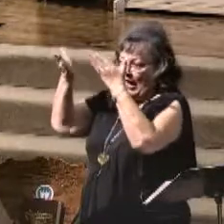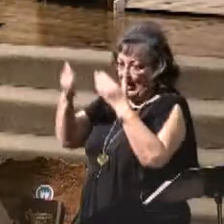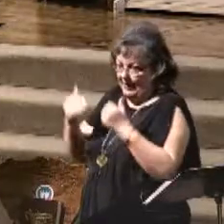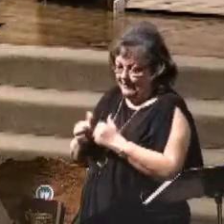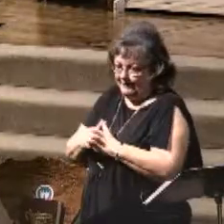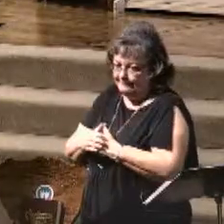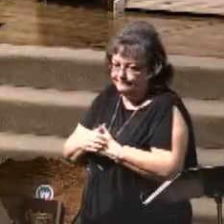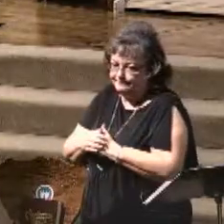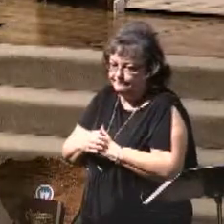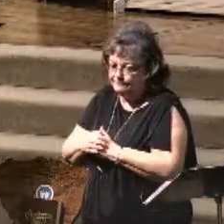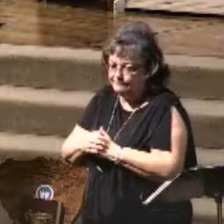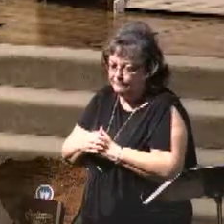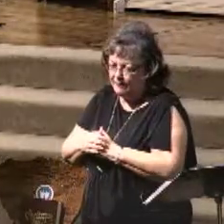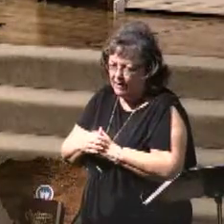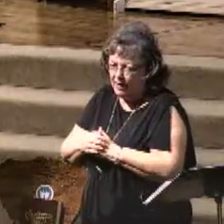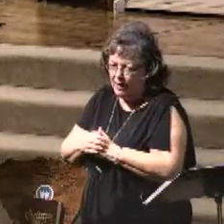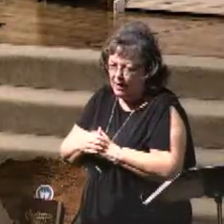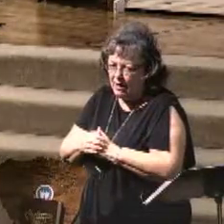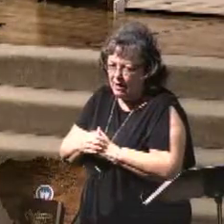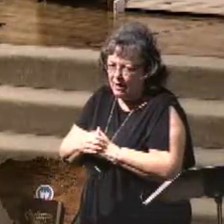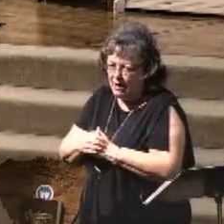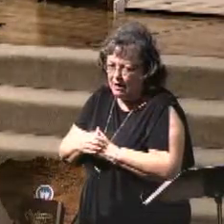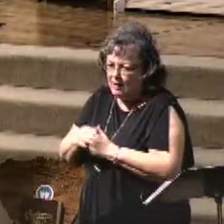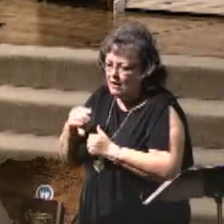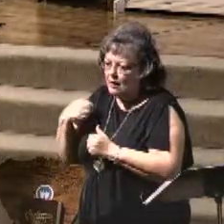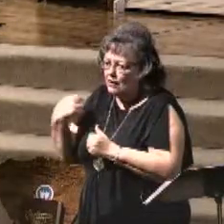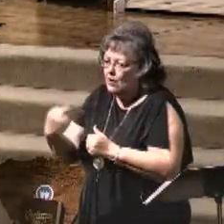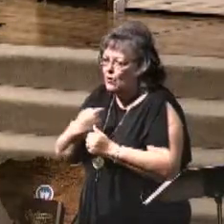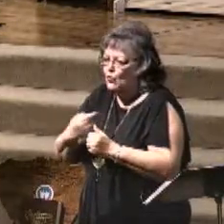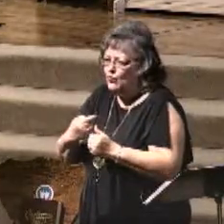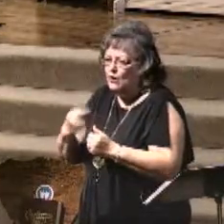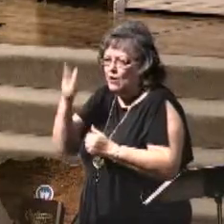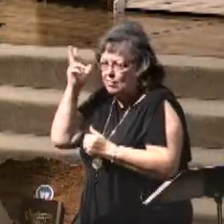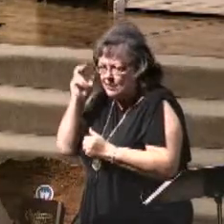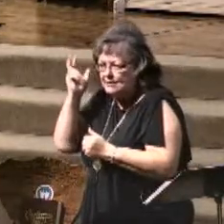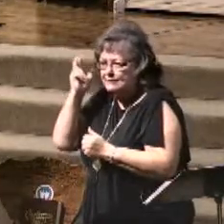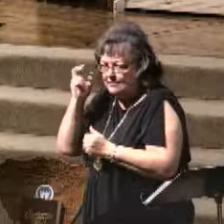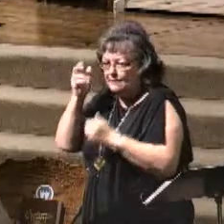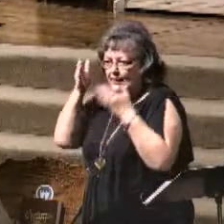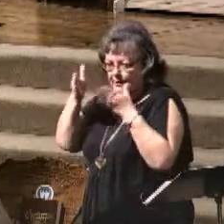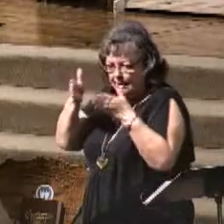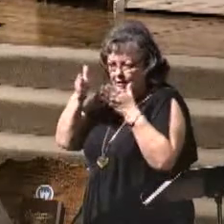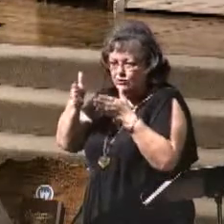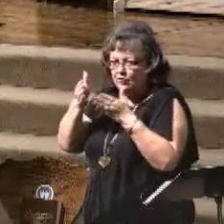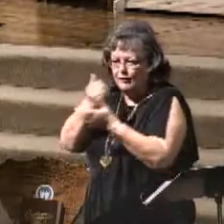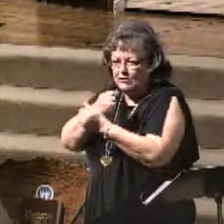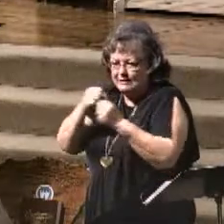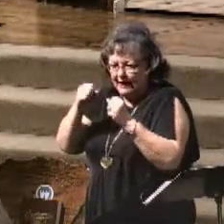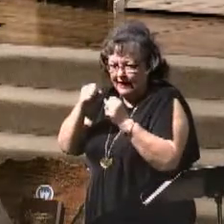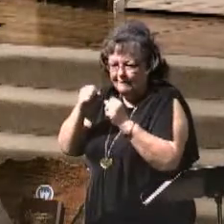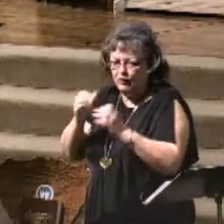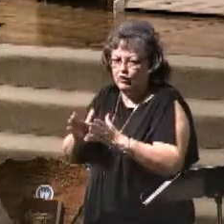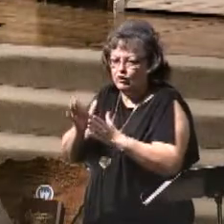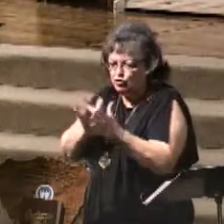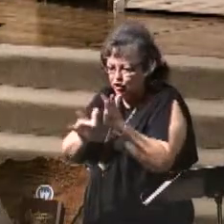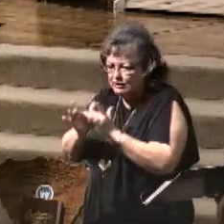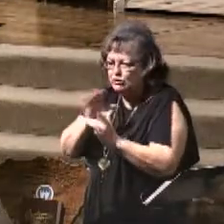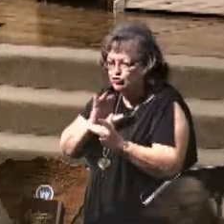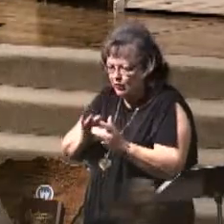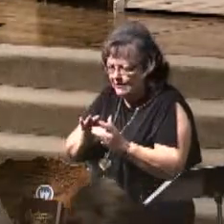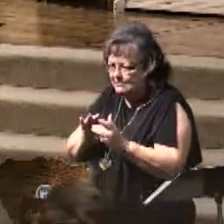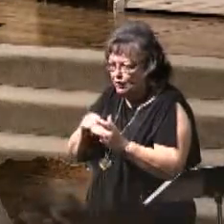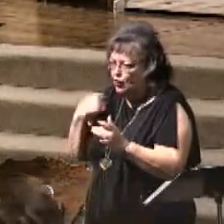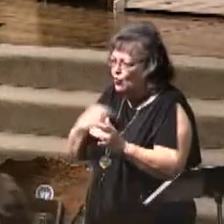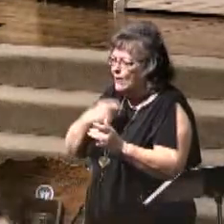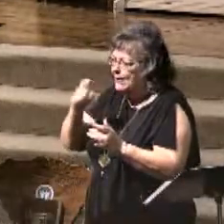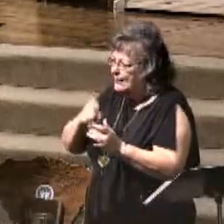Revelation chapter 6, may we not turn a deaf ear to the words of our Savior, Jesus Christ. May we not—we